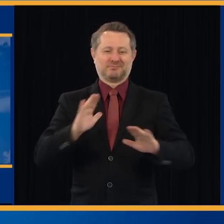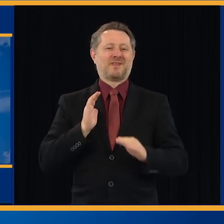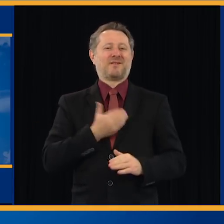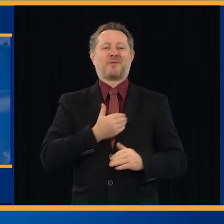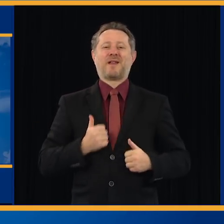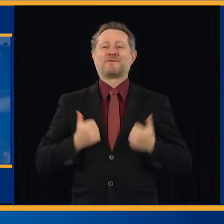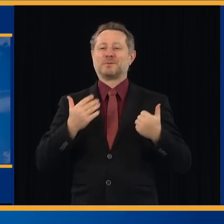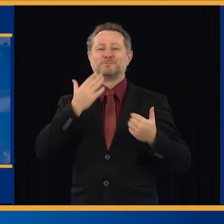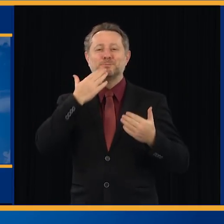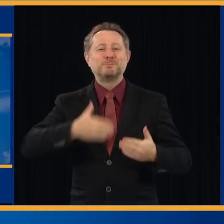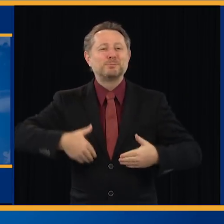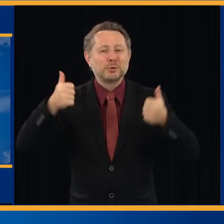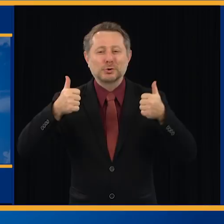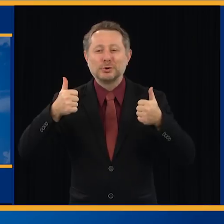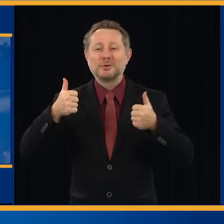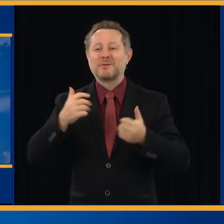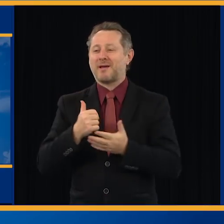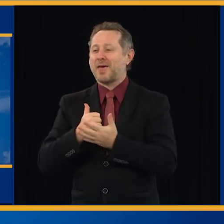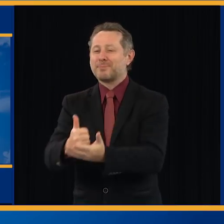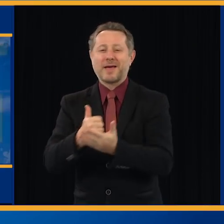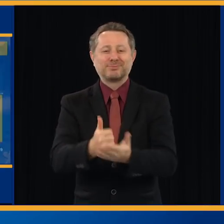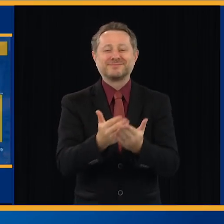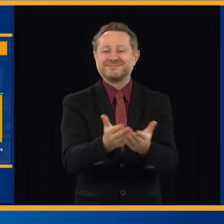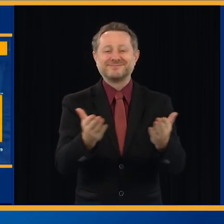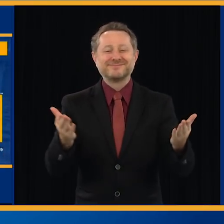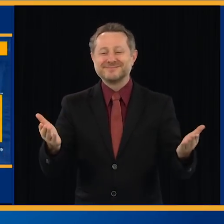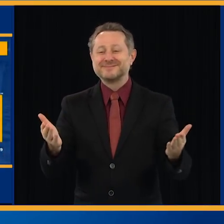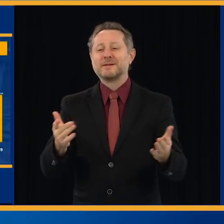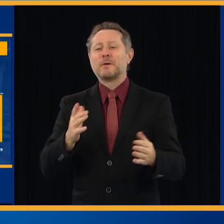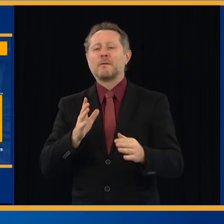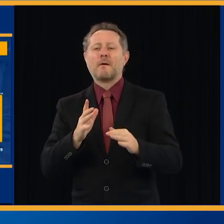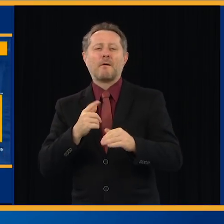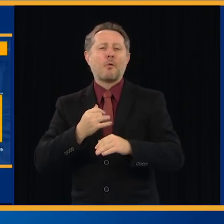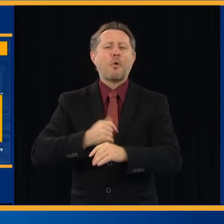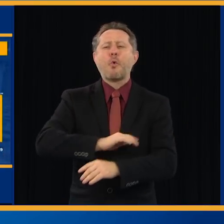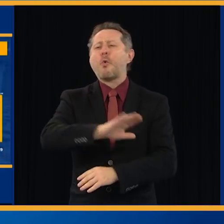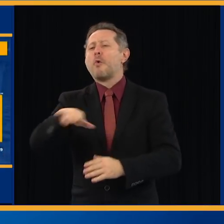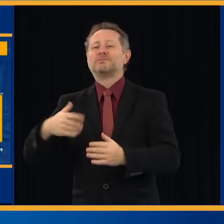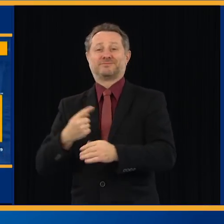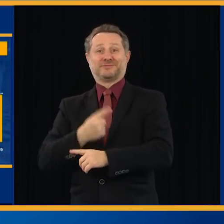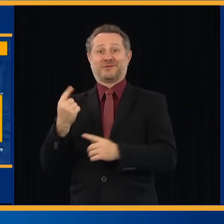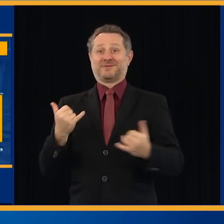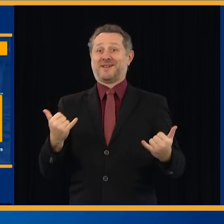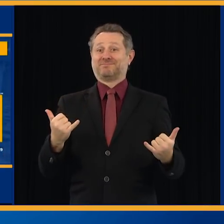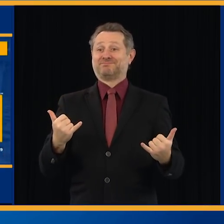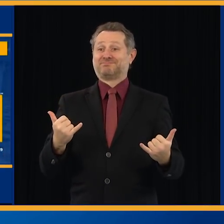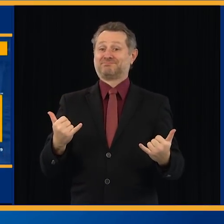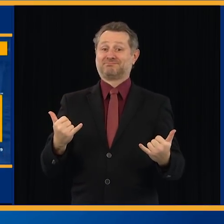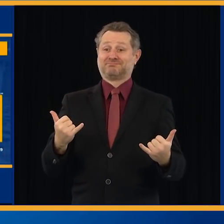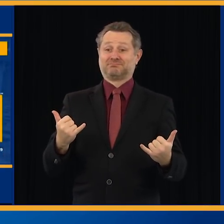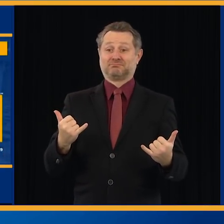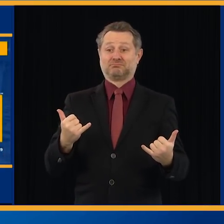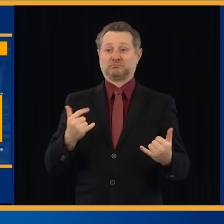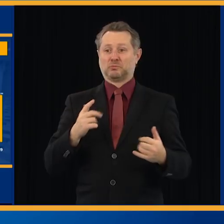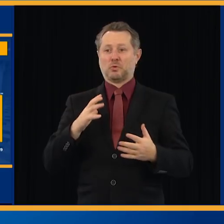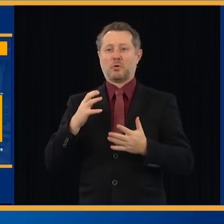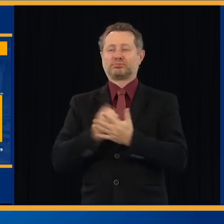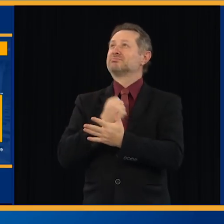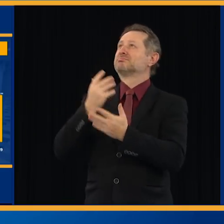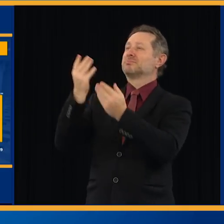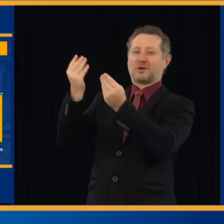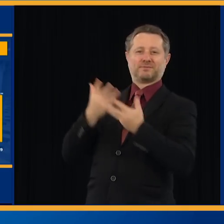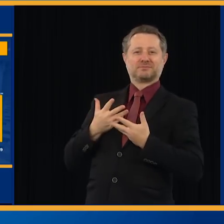be better at helping people. Today is another day. Another opportunity God gave us. Hospitalizations are down.